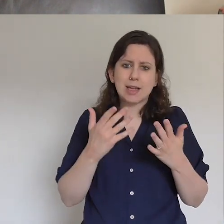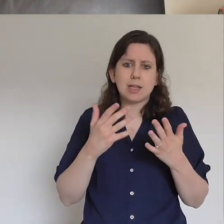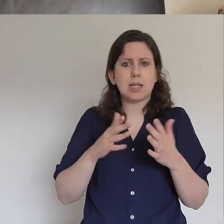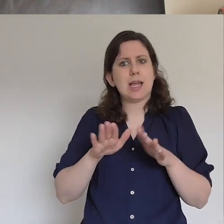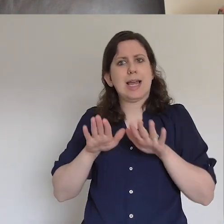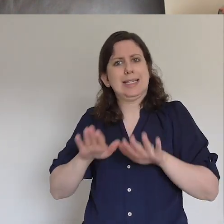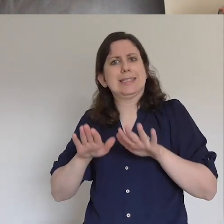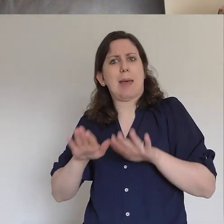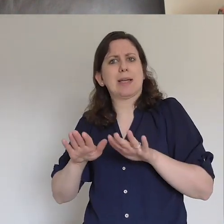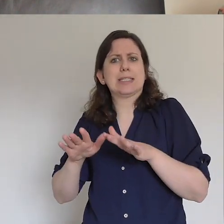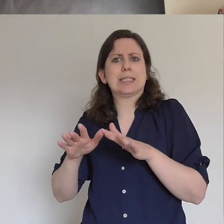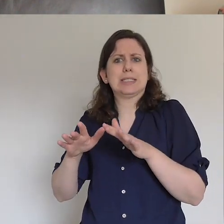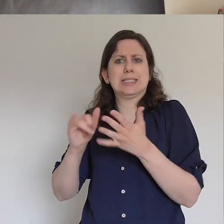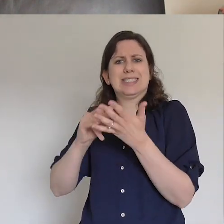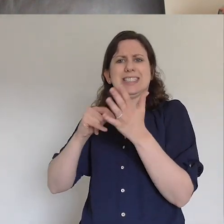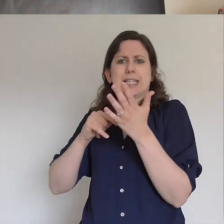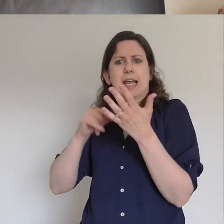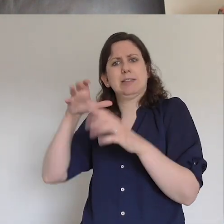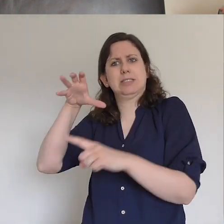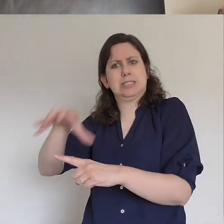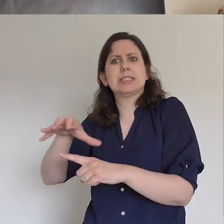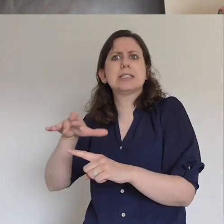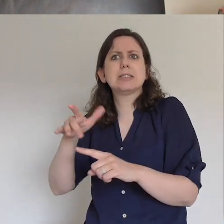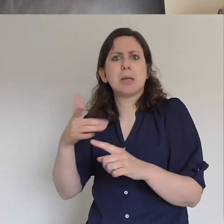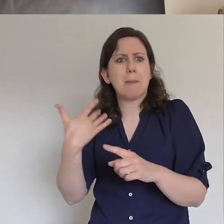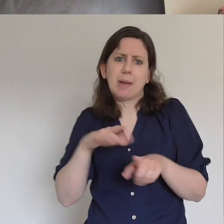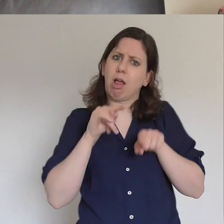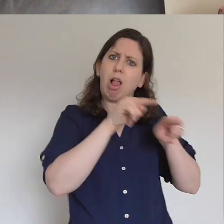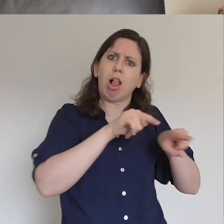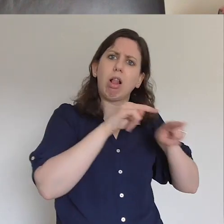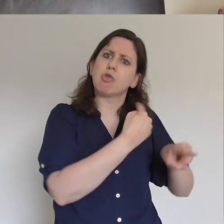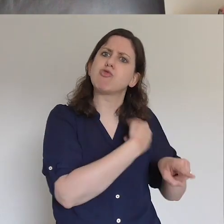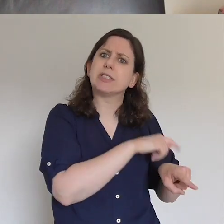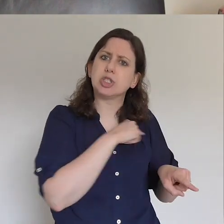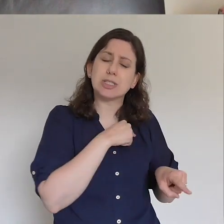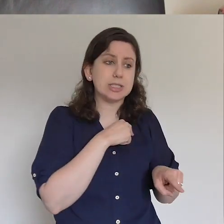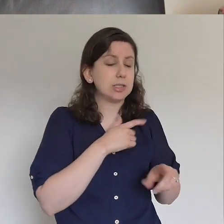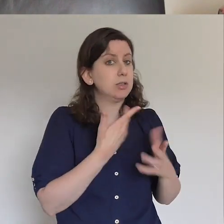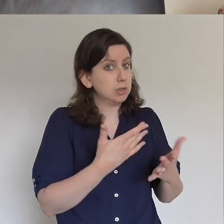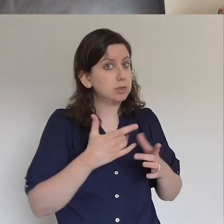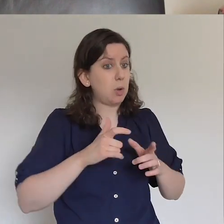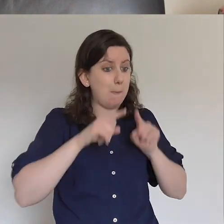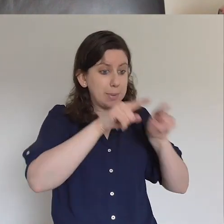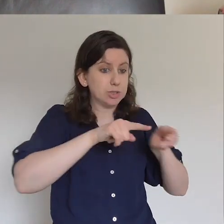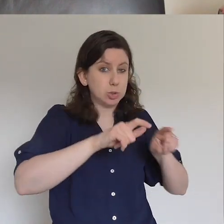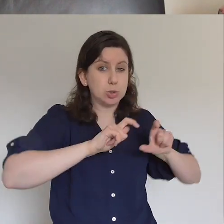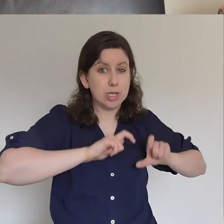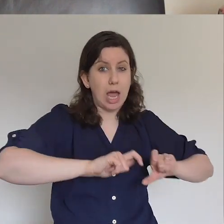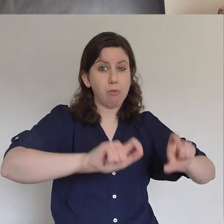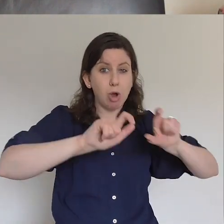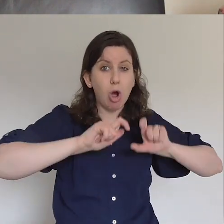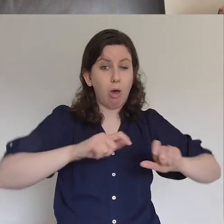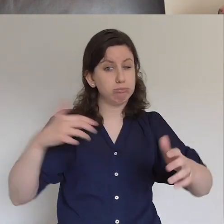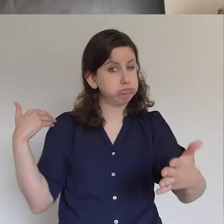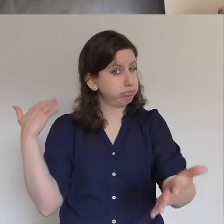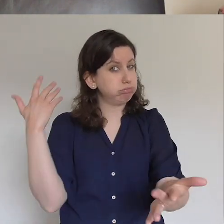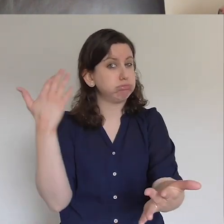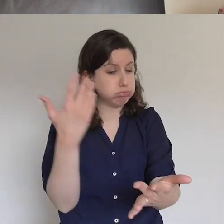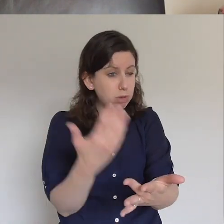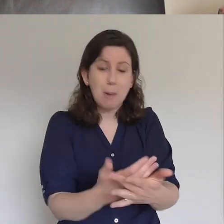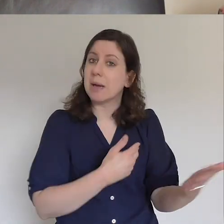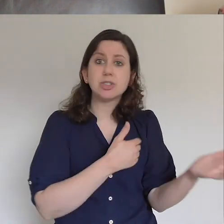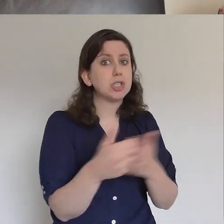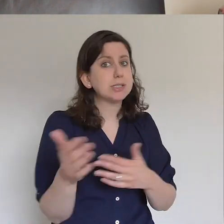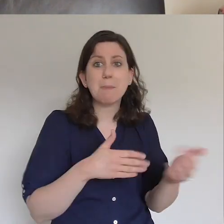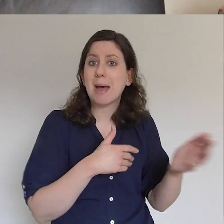won't be swept away. We know the end of the story. However many good things happen between now and the end of time, however many World Cups England win, however many